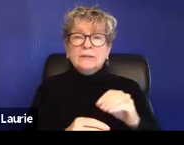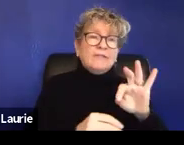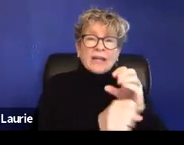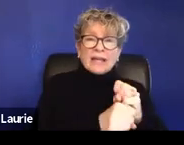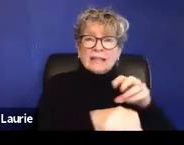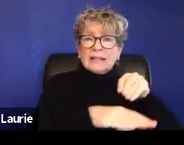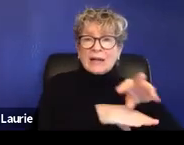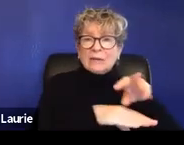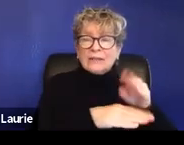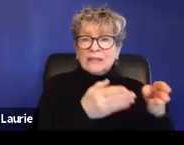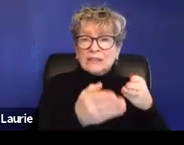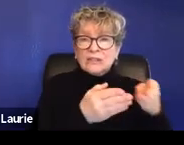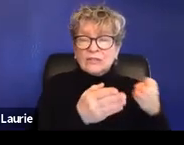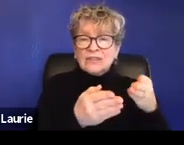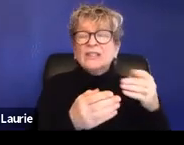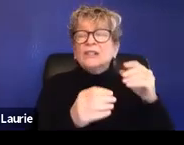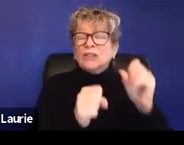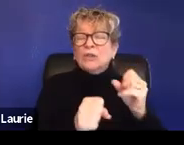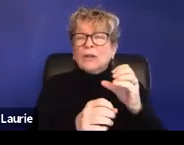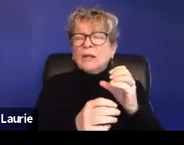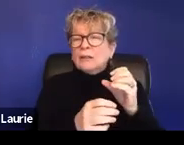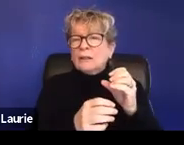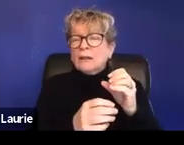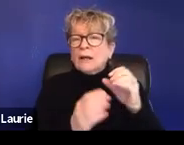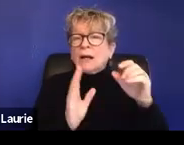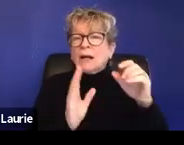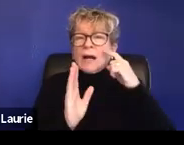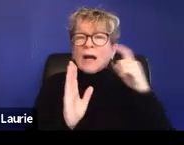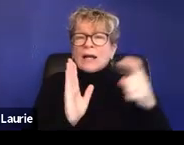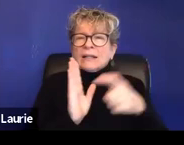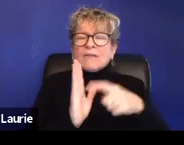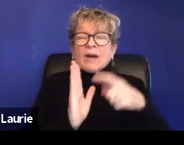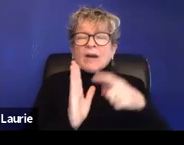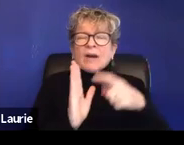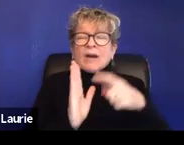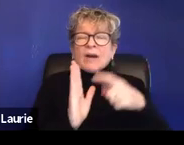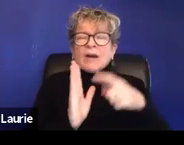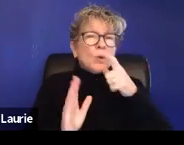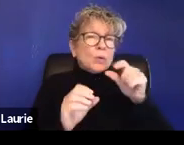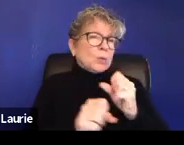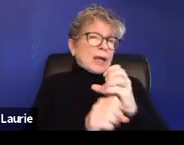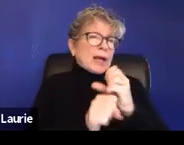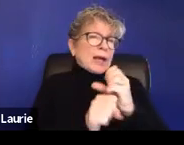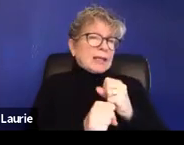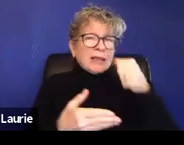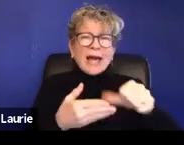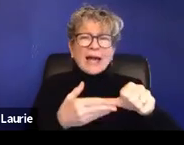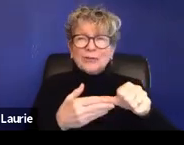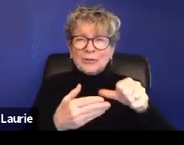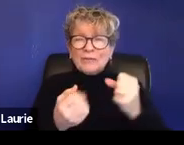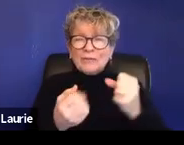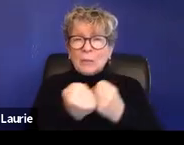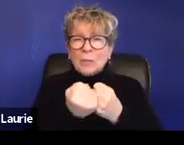identify who else they can be getting support letters from. If they go to church, those communities support